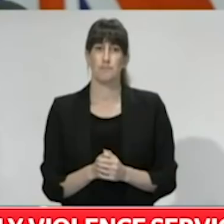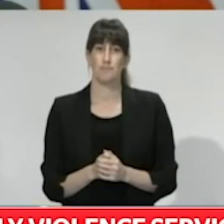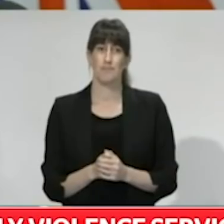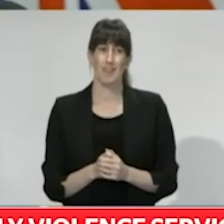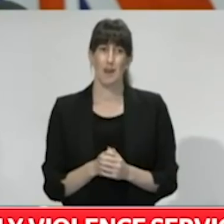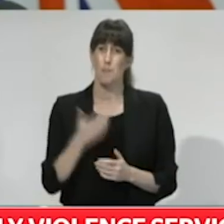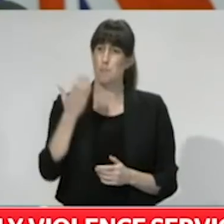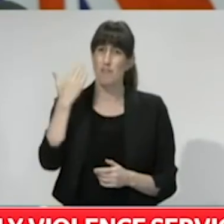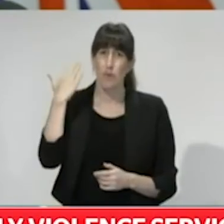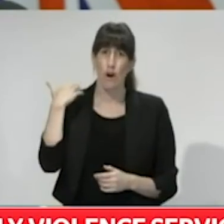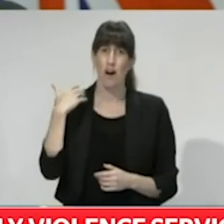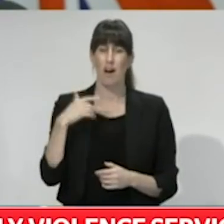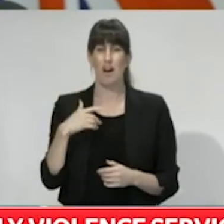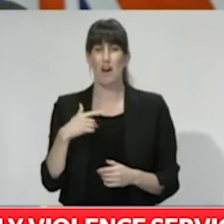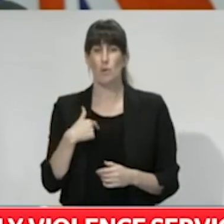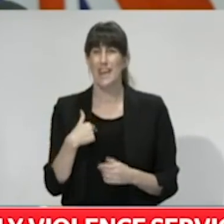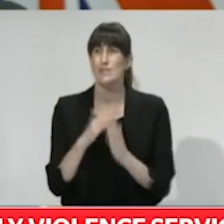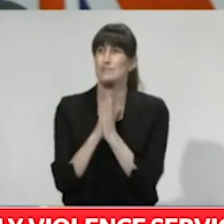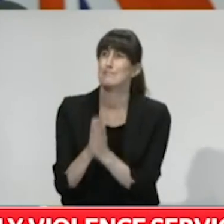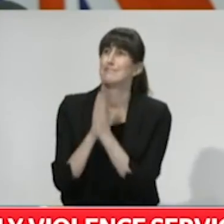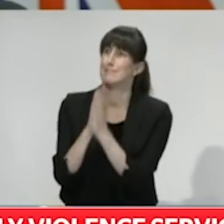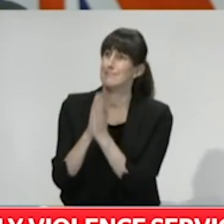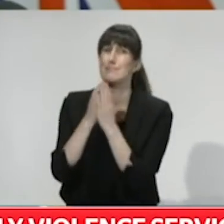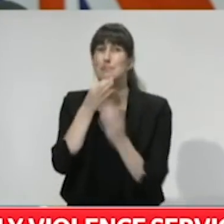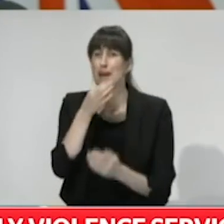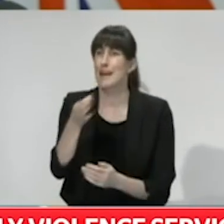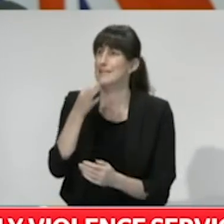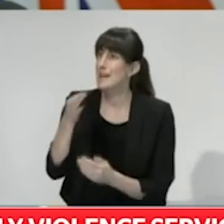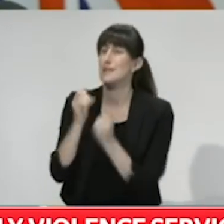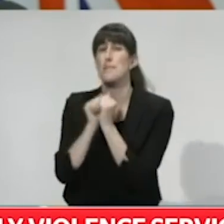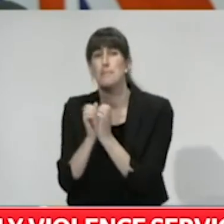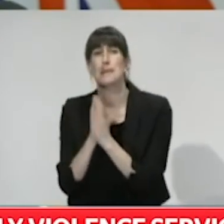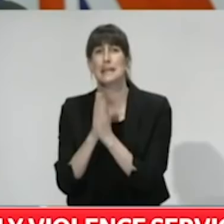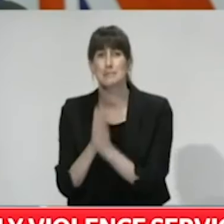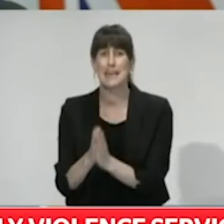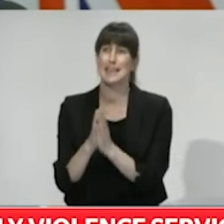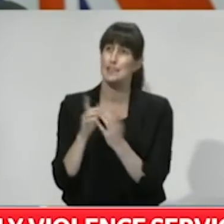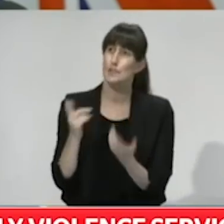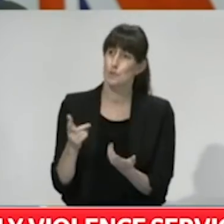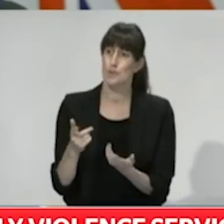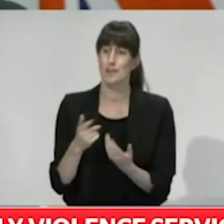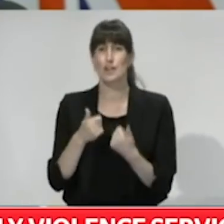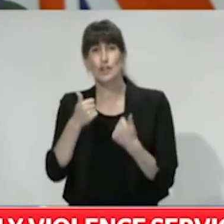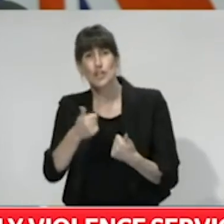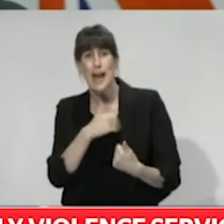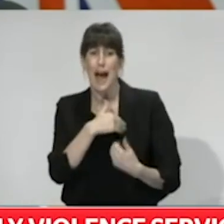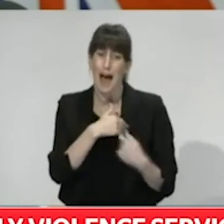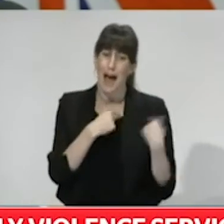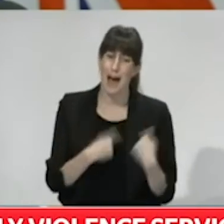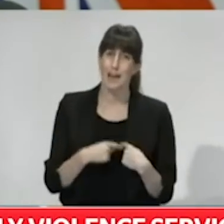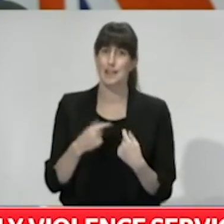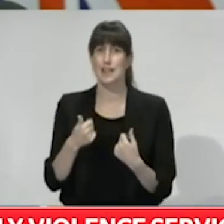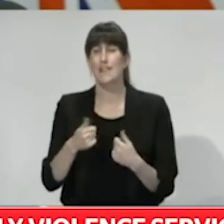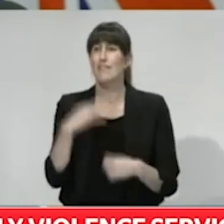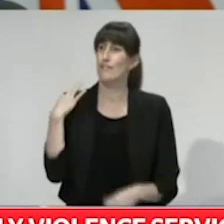appeal to people's passion for the work or rely on their commitment and goodwill to work long